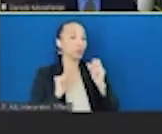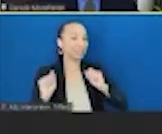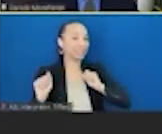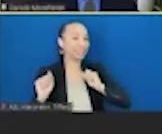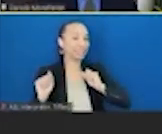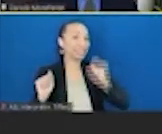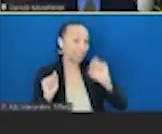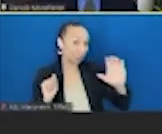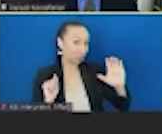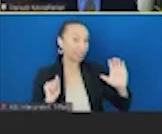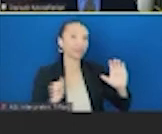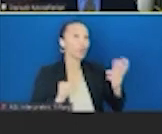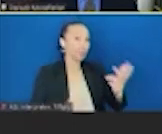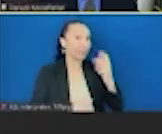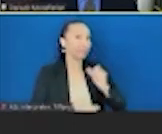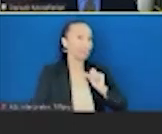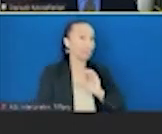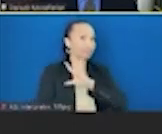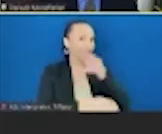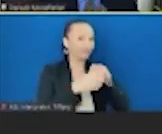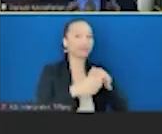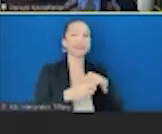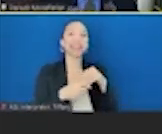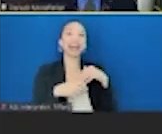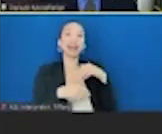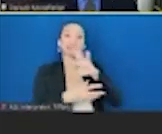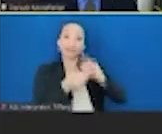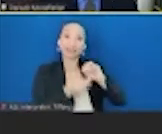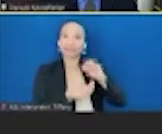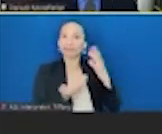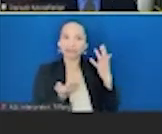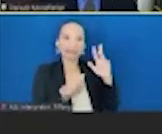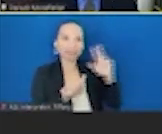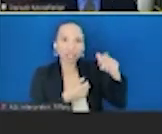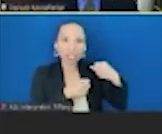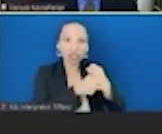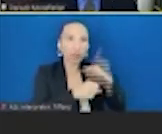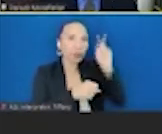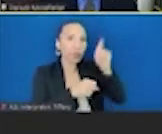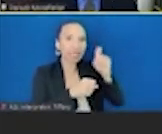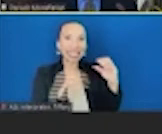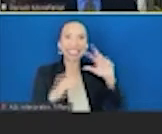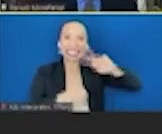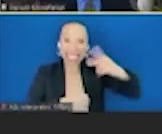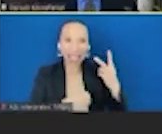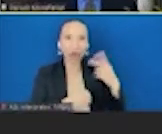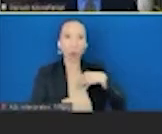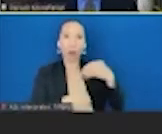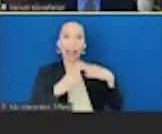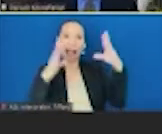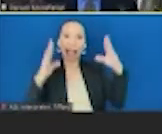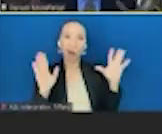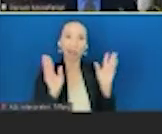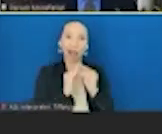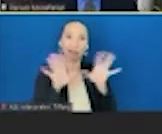Secretary Anne Veneman saying that, you know, it's been 52 years. It's time for the second White House Conference on Food, Nutrition, Health to bring all